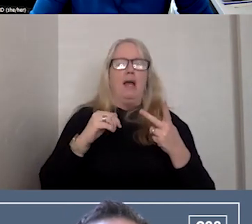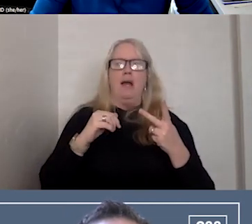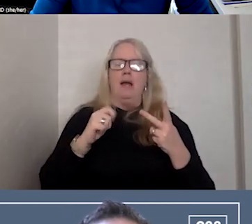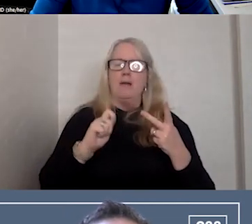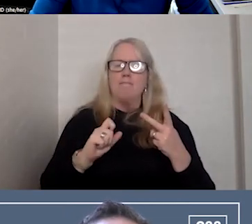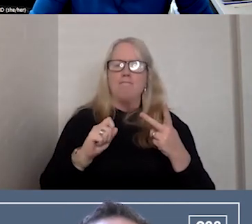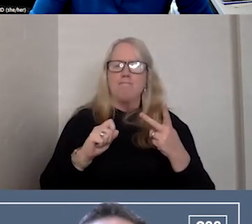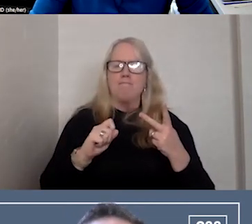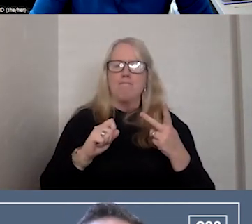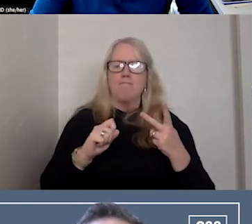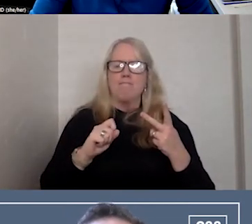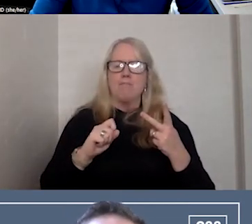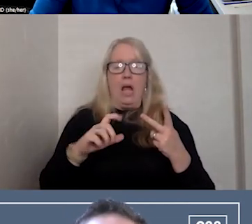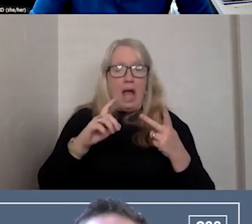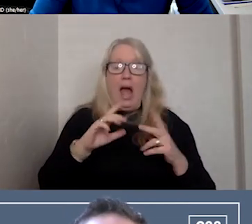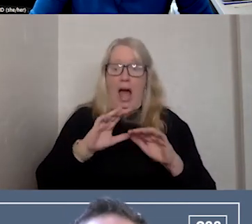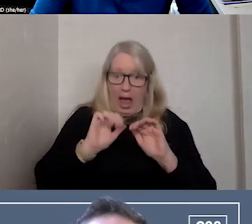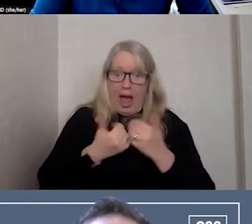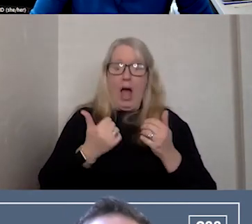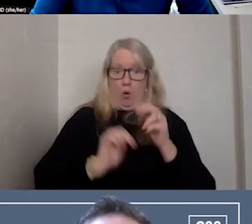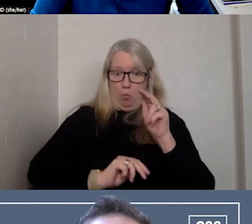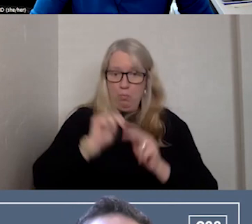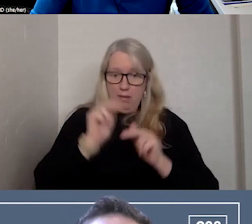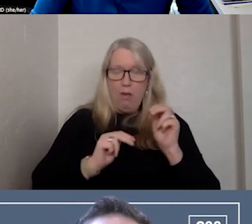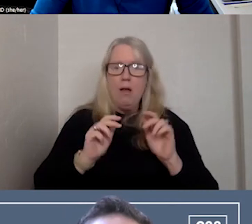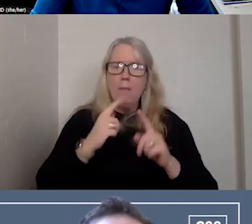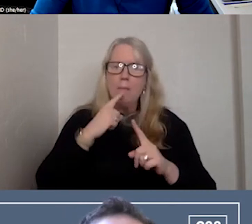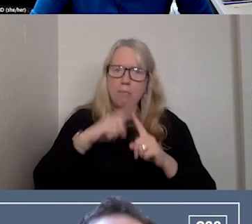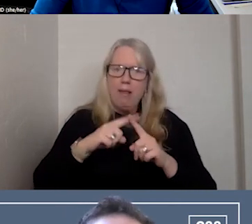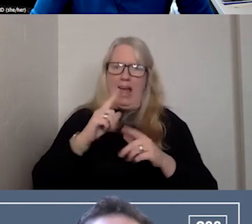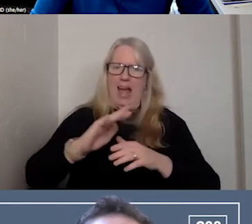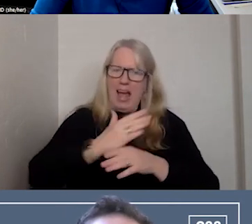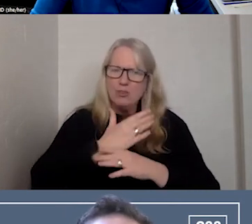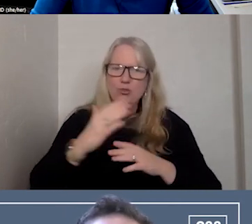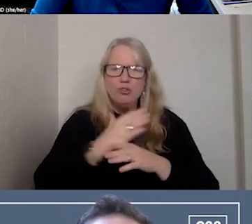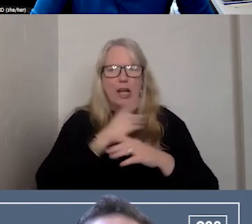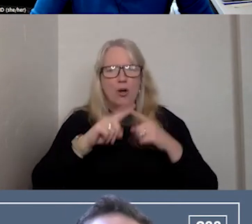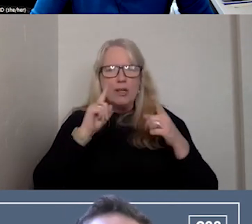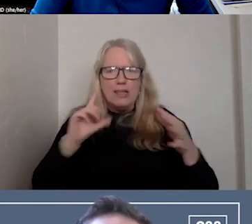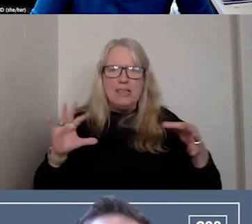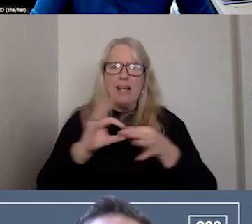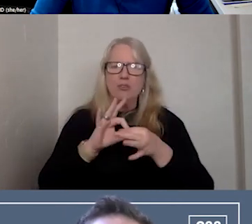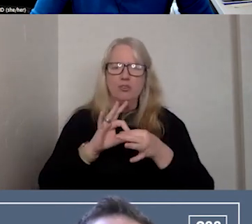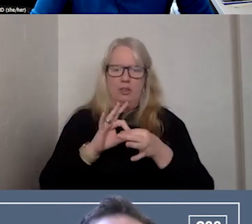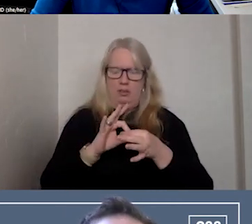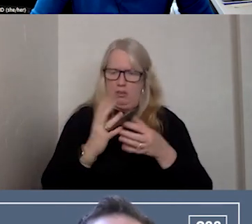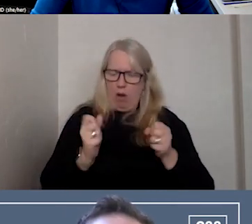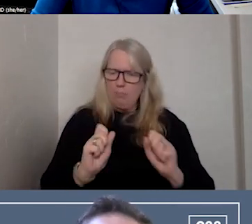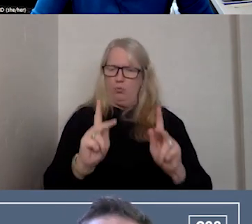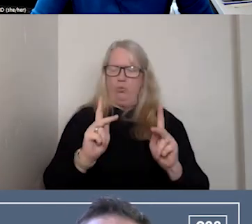not only how do we build that, but how do we share connections and opportunities